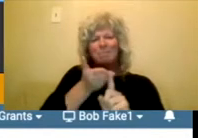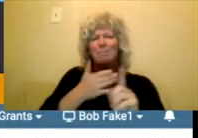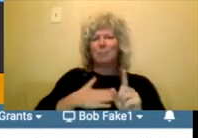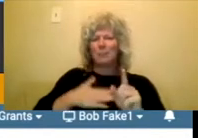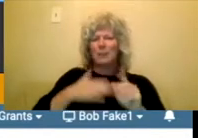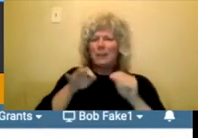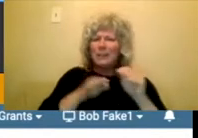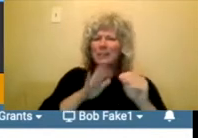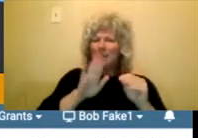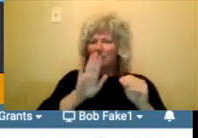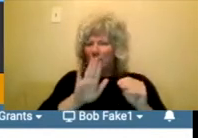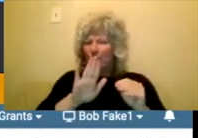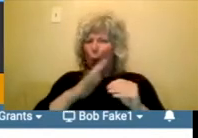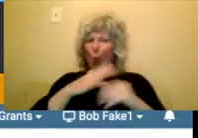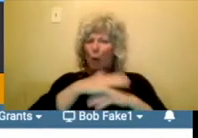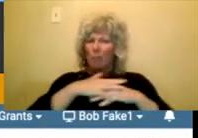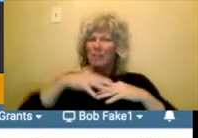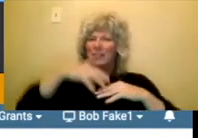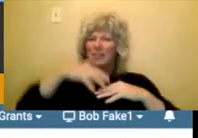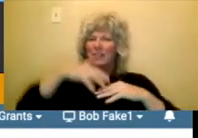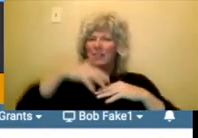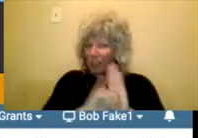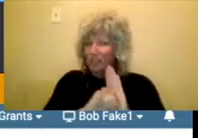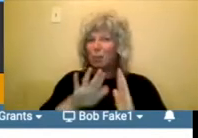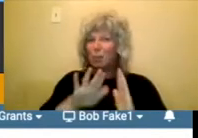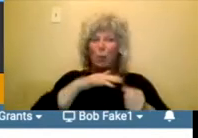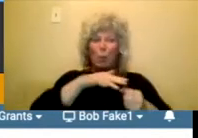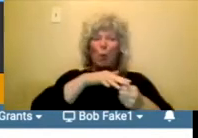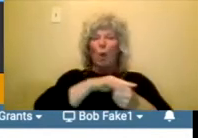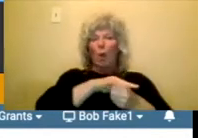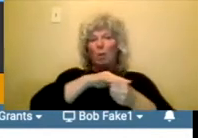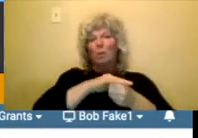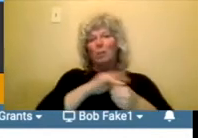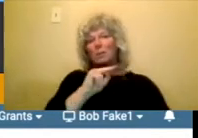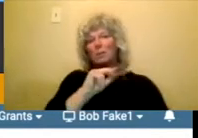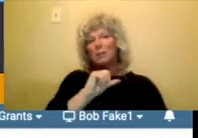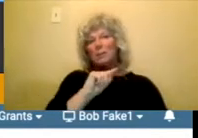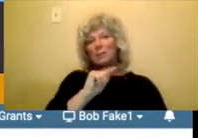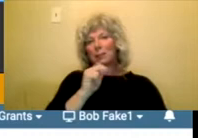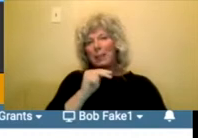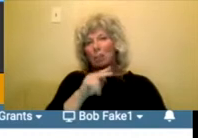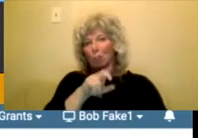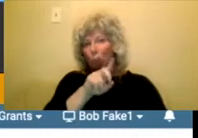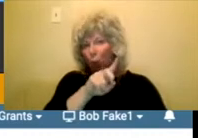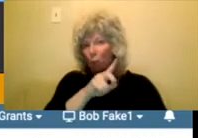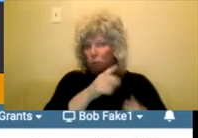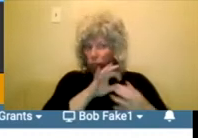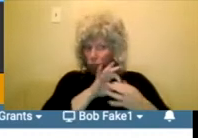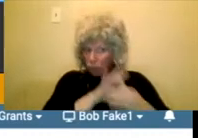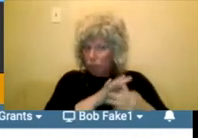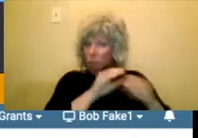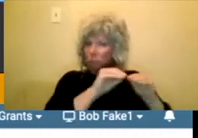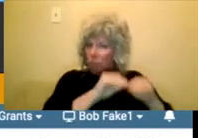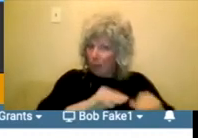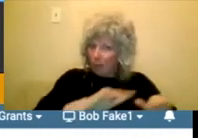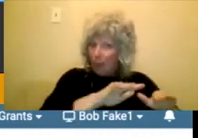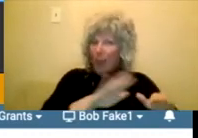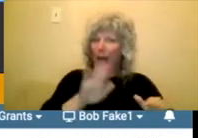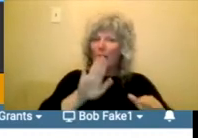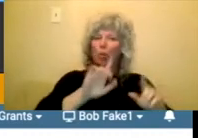And you can tell us about your nationhood. Maybe it's a land base, your communities,